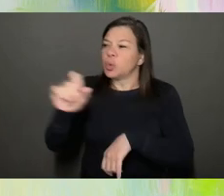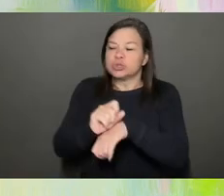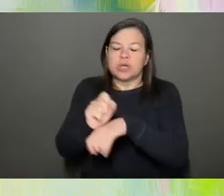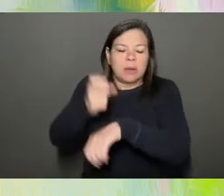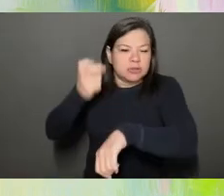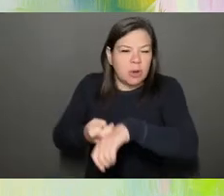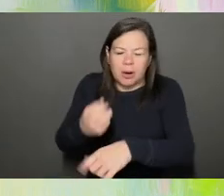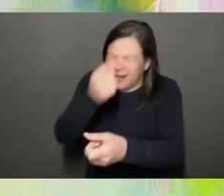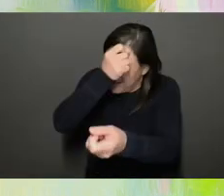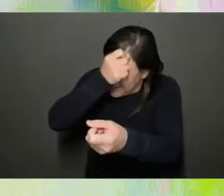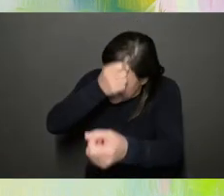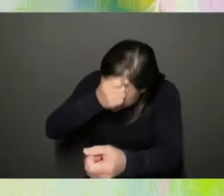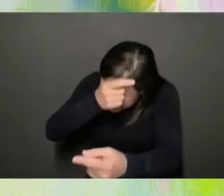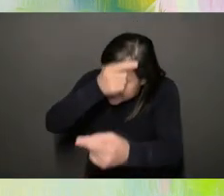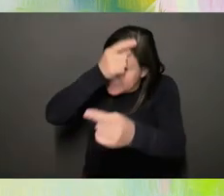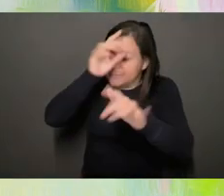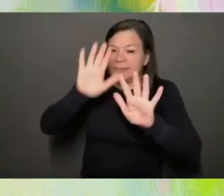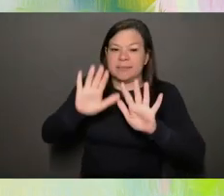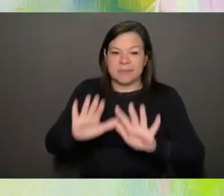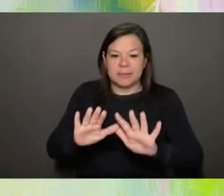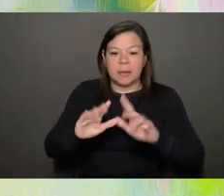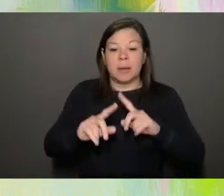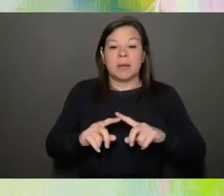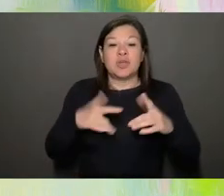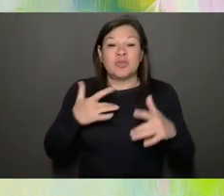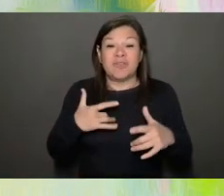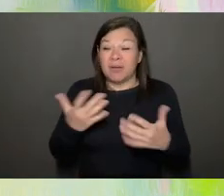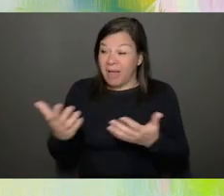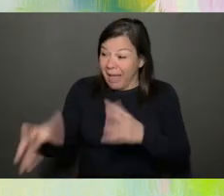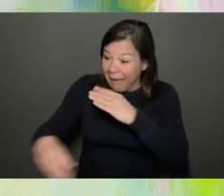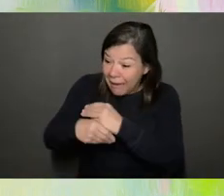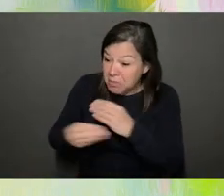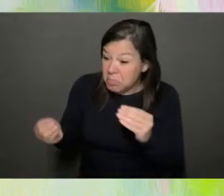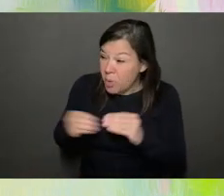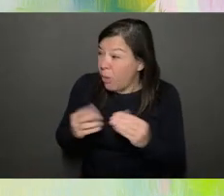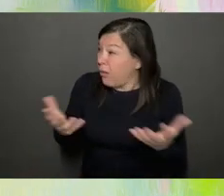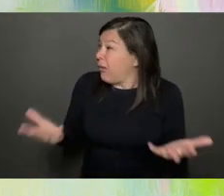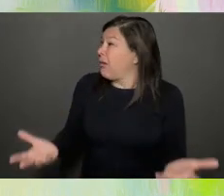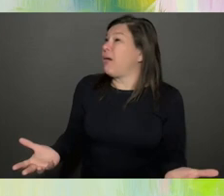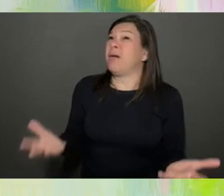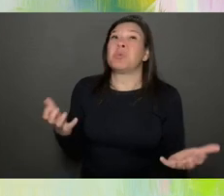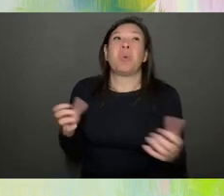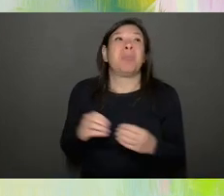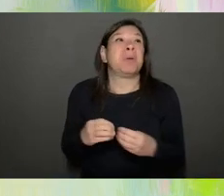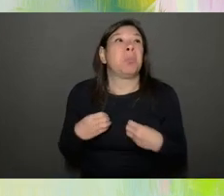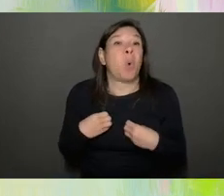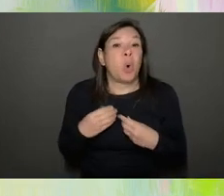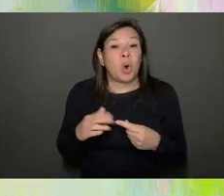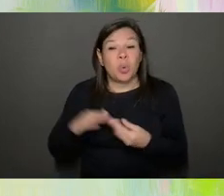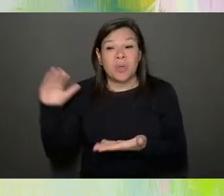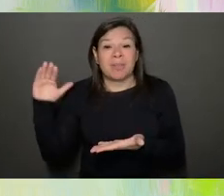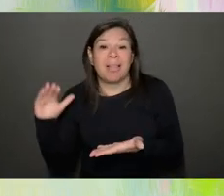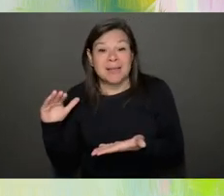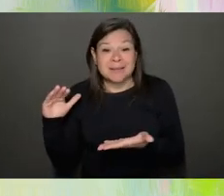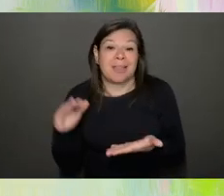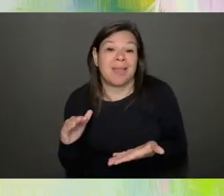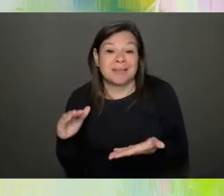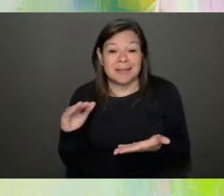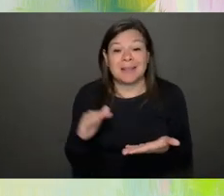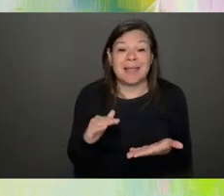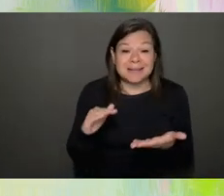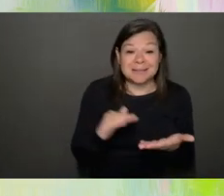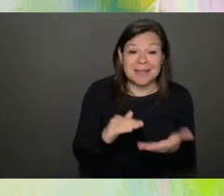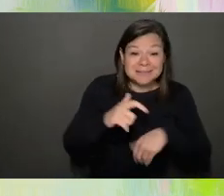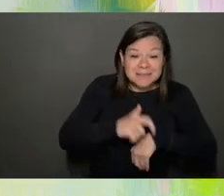and feel like, really, you're asking me to do more with little and little, like less and less time.